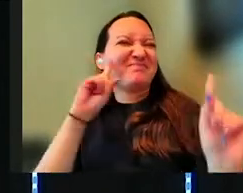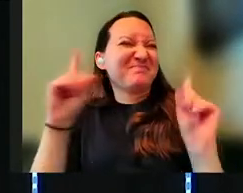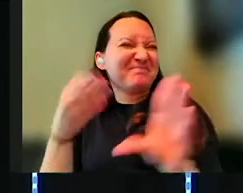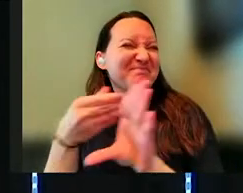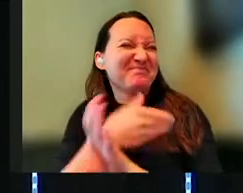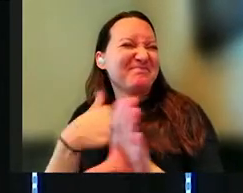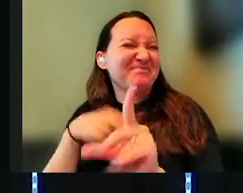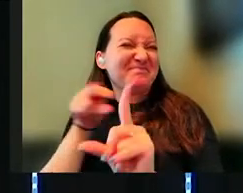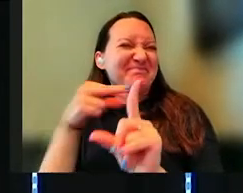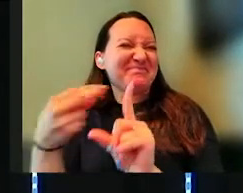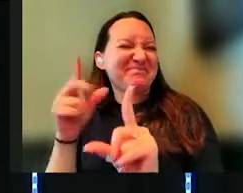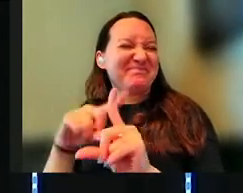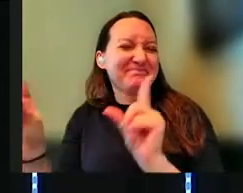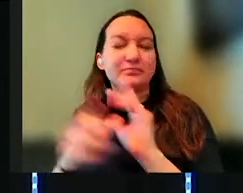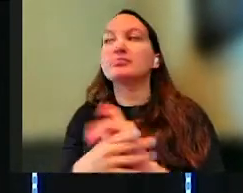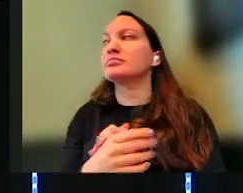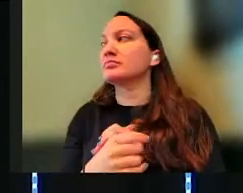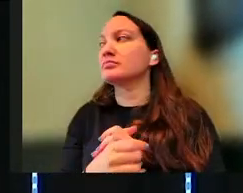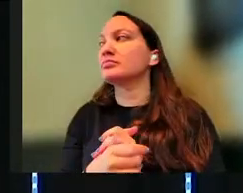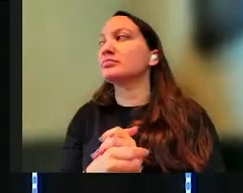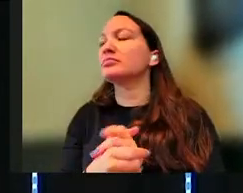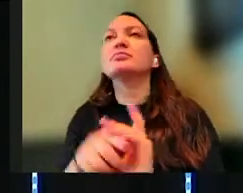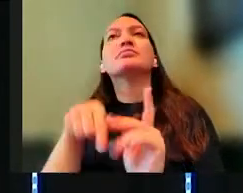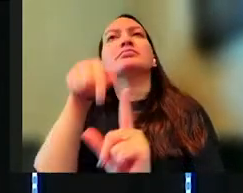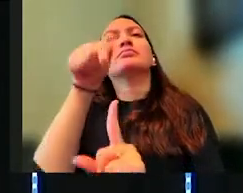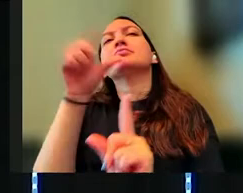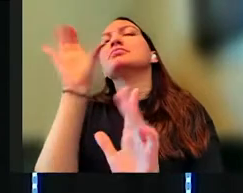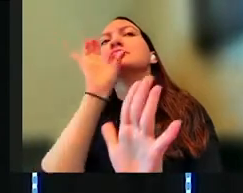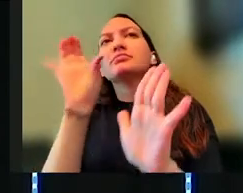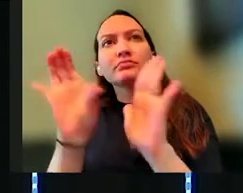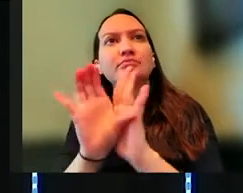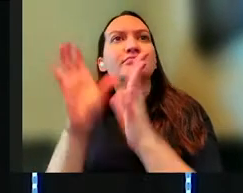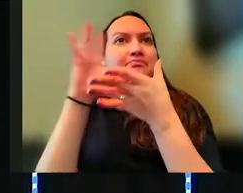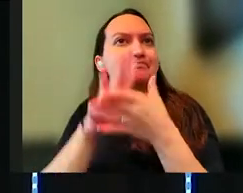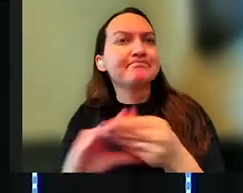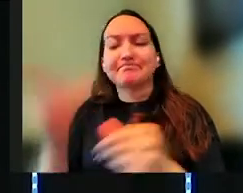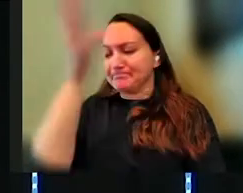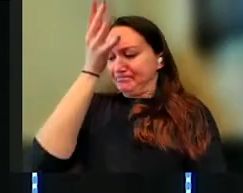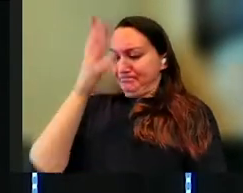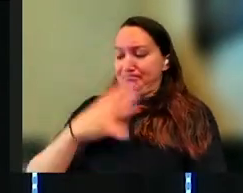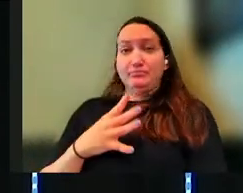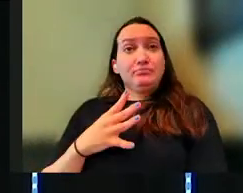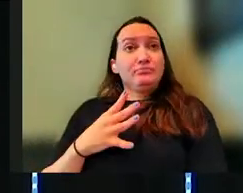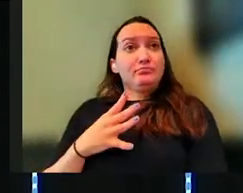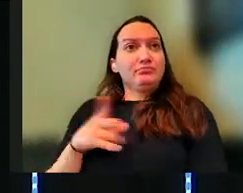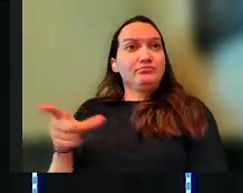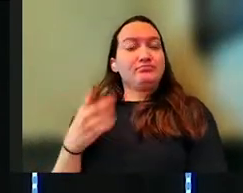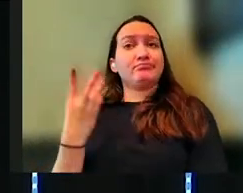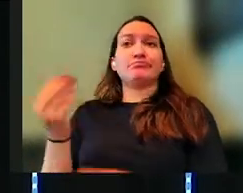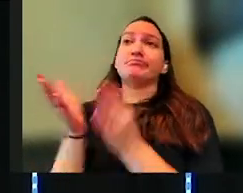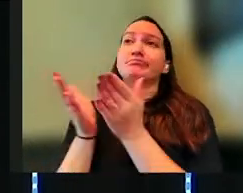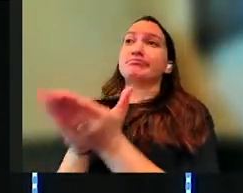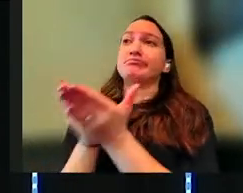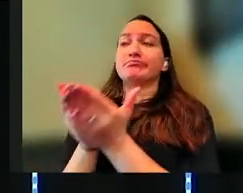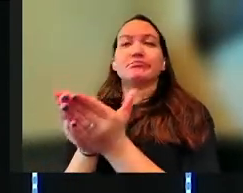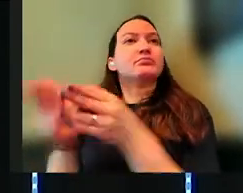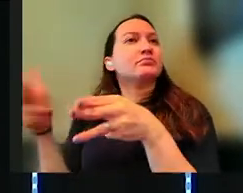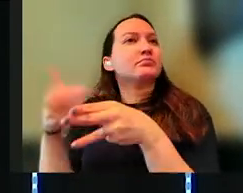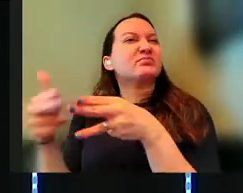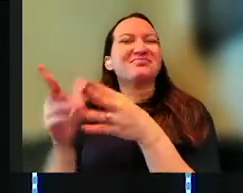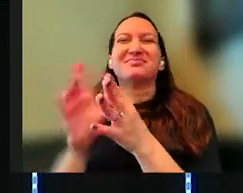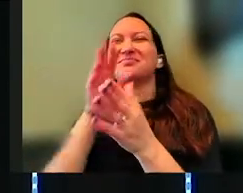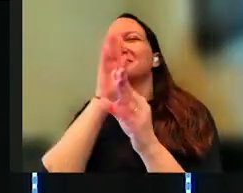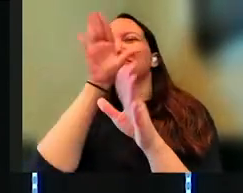it a different way. But it's this picture or the story of this guy. He's out on his boat, long story short, in the middle of the ocean.